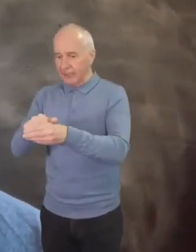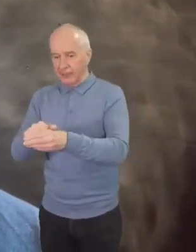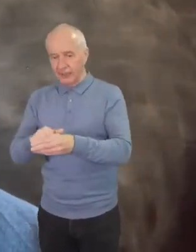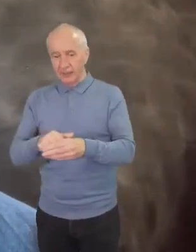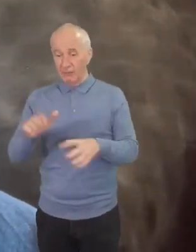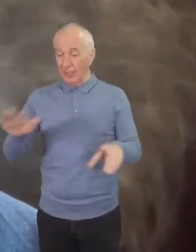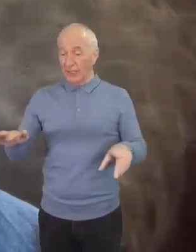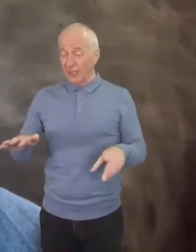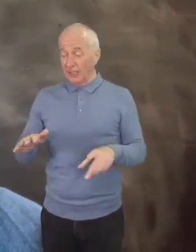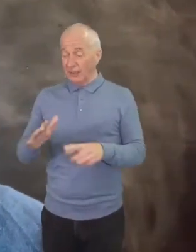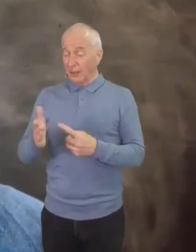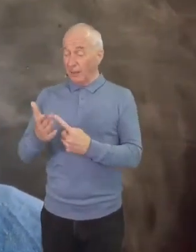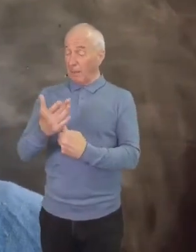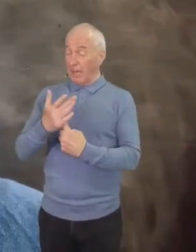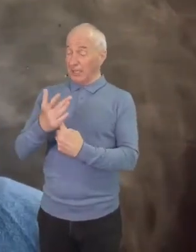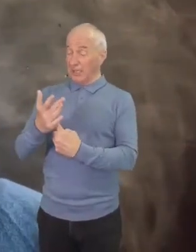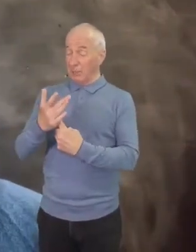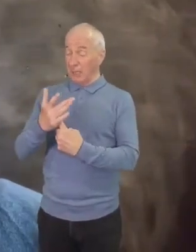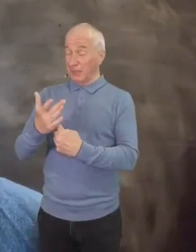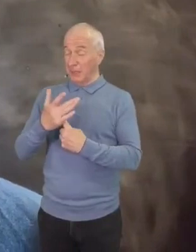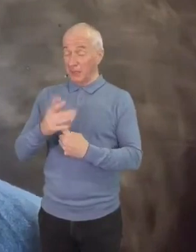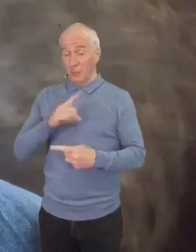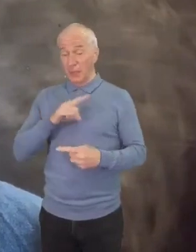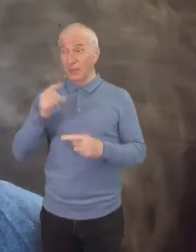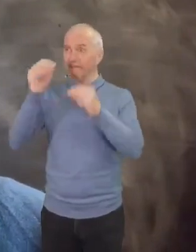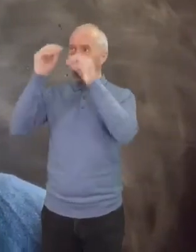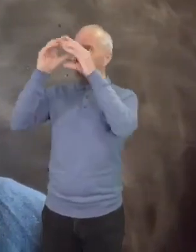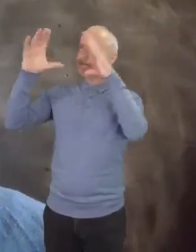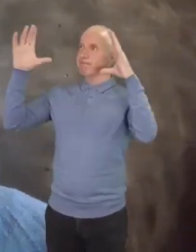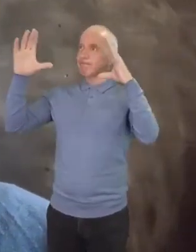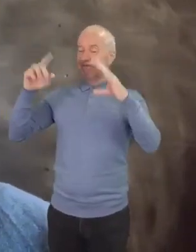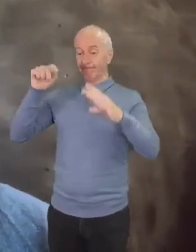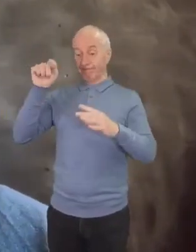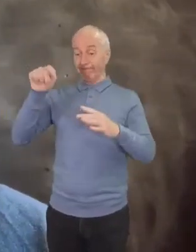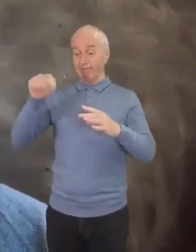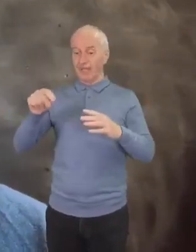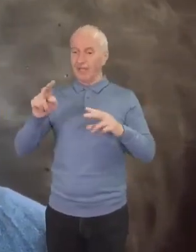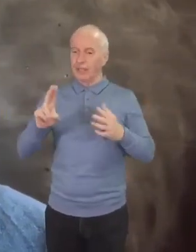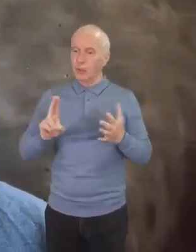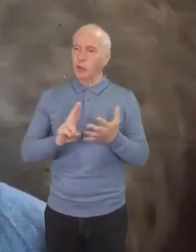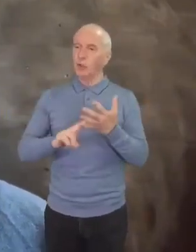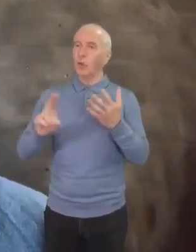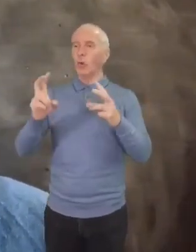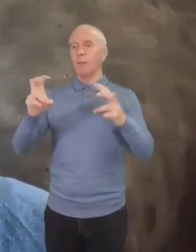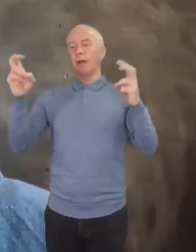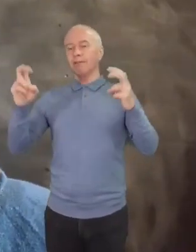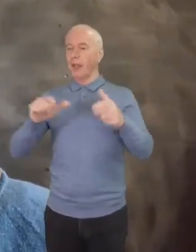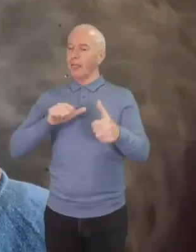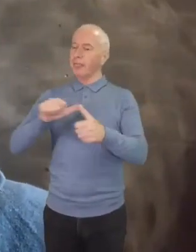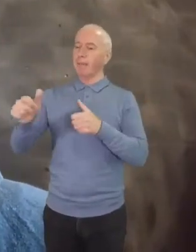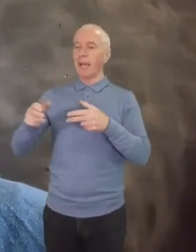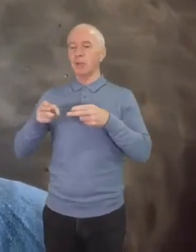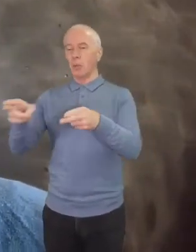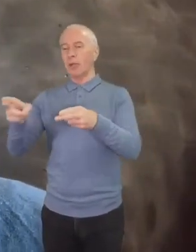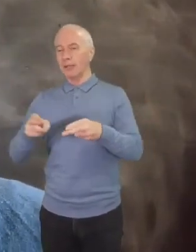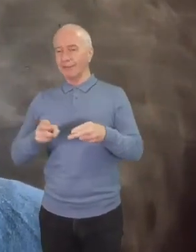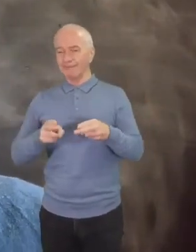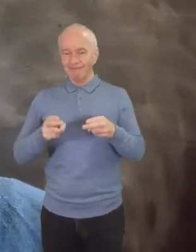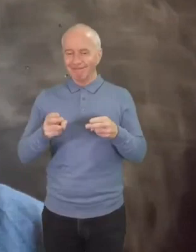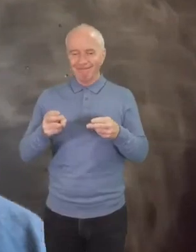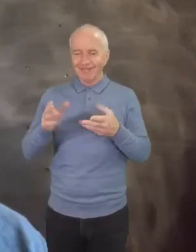because the white imagination was portrayed as the norm, the best way, however unintentionally at the time.